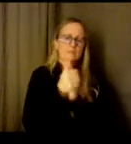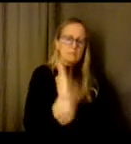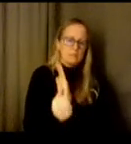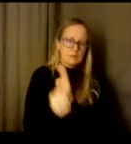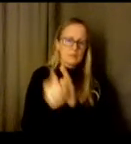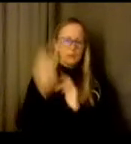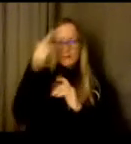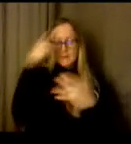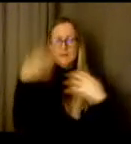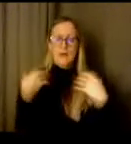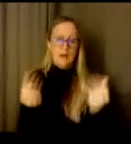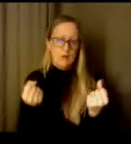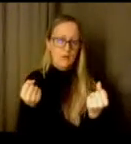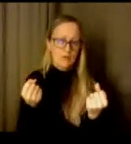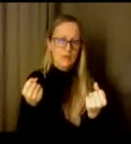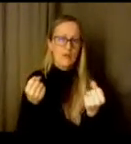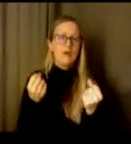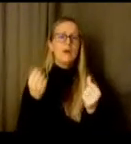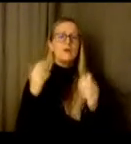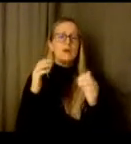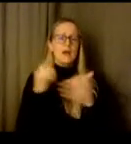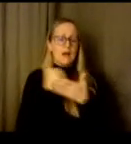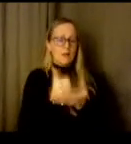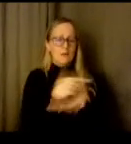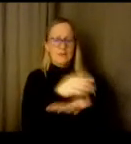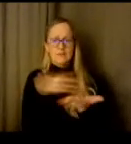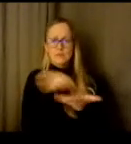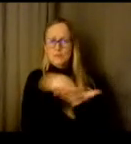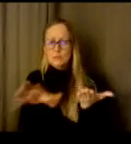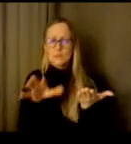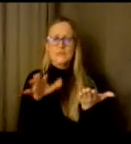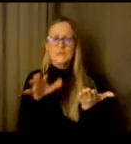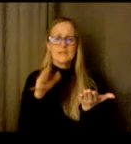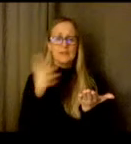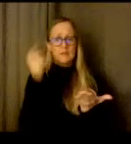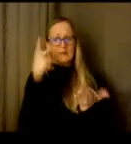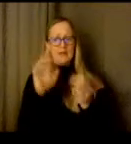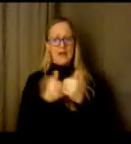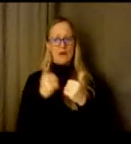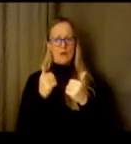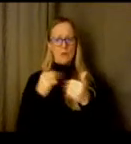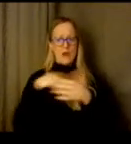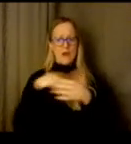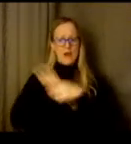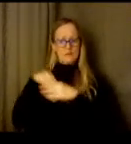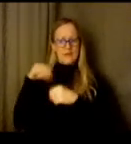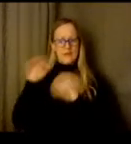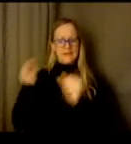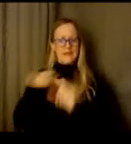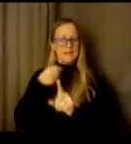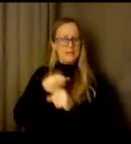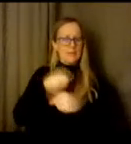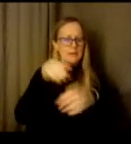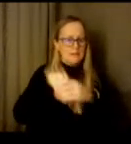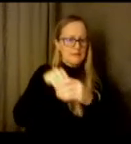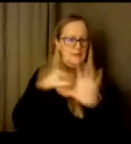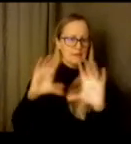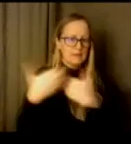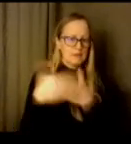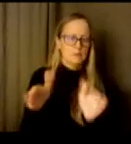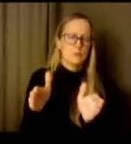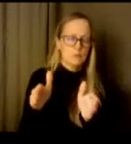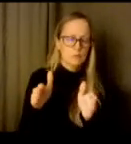how that translate into the classroom environment and how it impacts the classroom environment. So we're coaching teachers on how to communicate